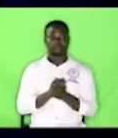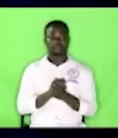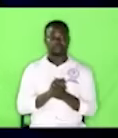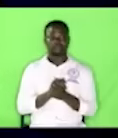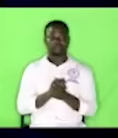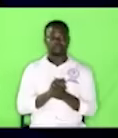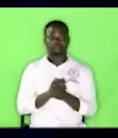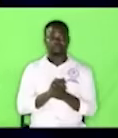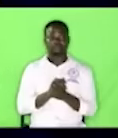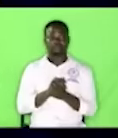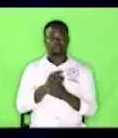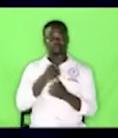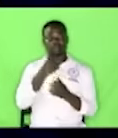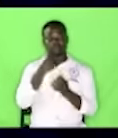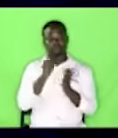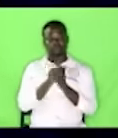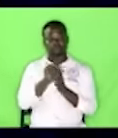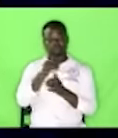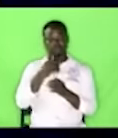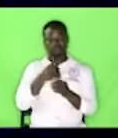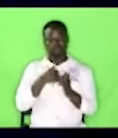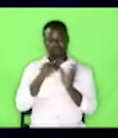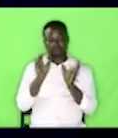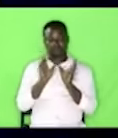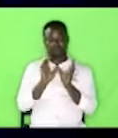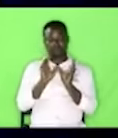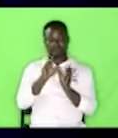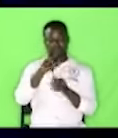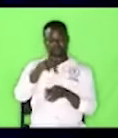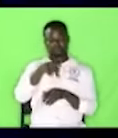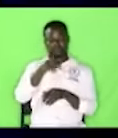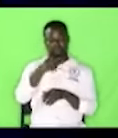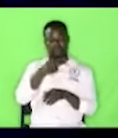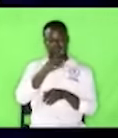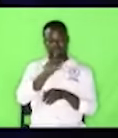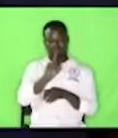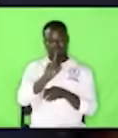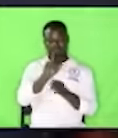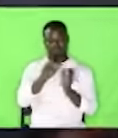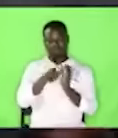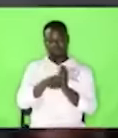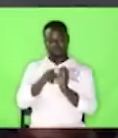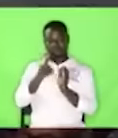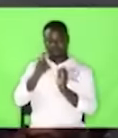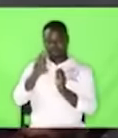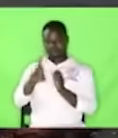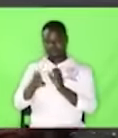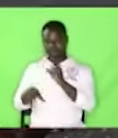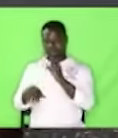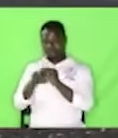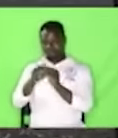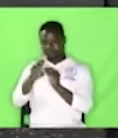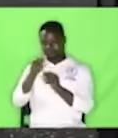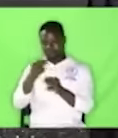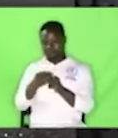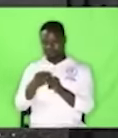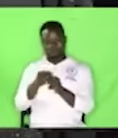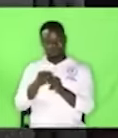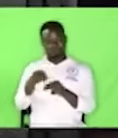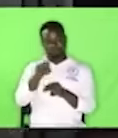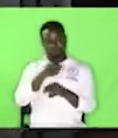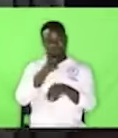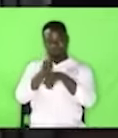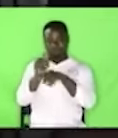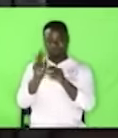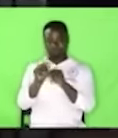when you say you have a PhD and you are called a doctor nobody will argue with you but they will ask you